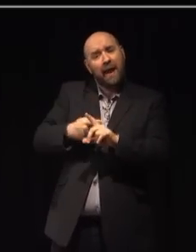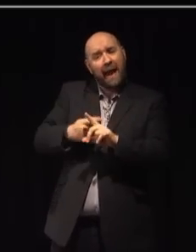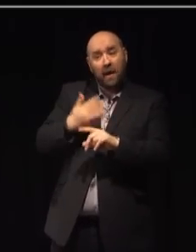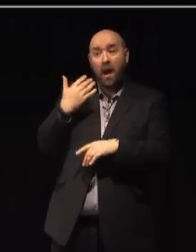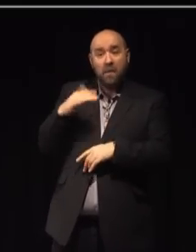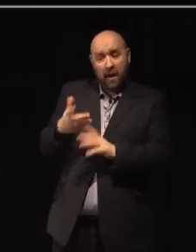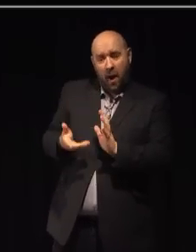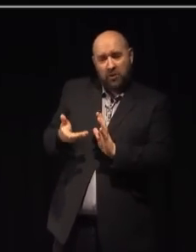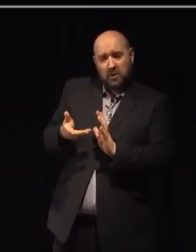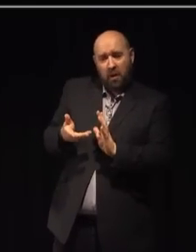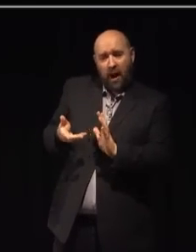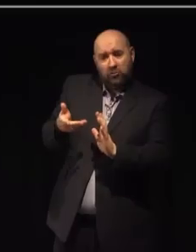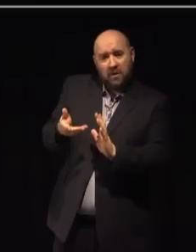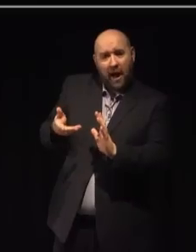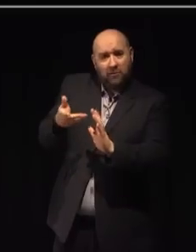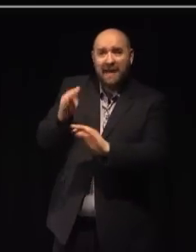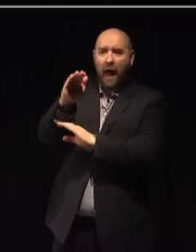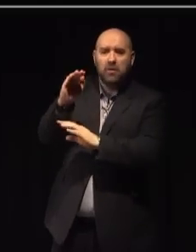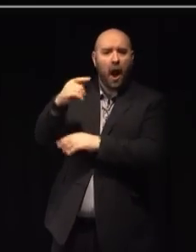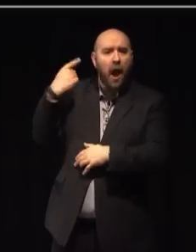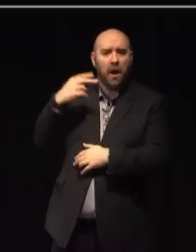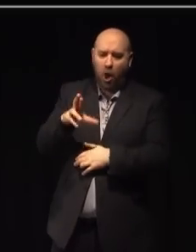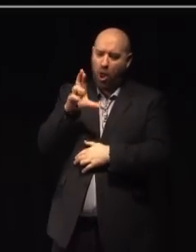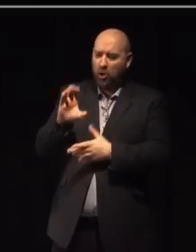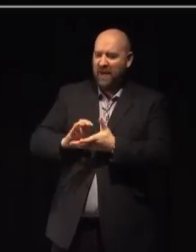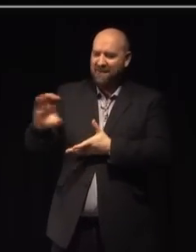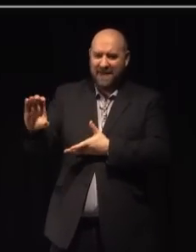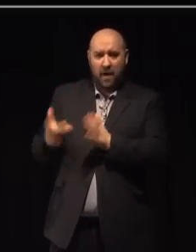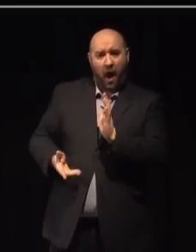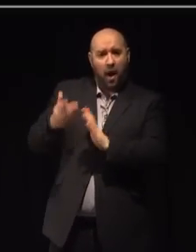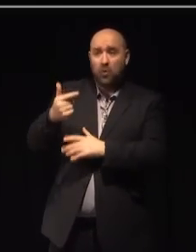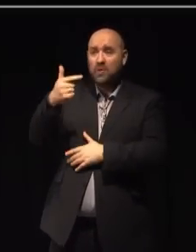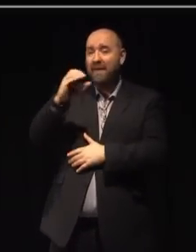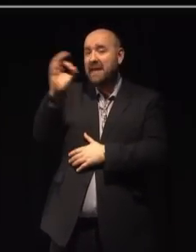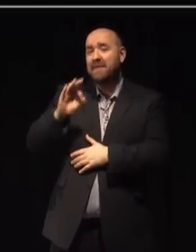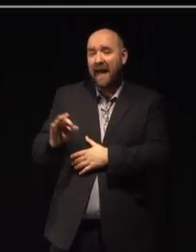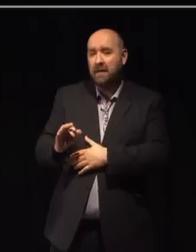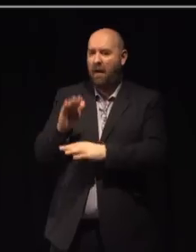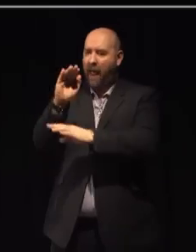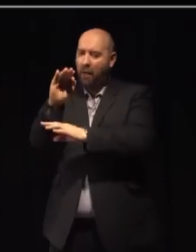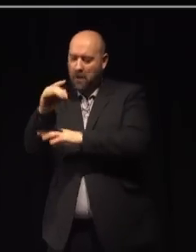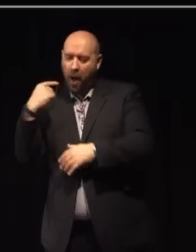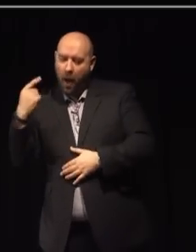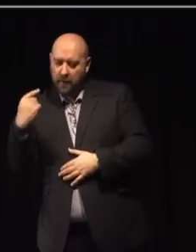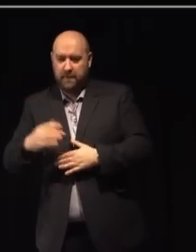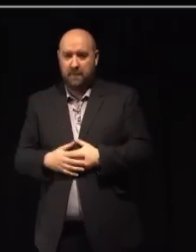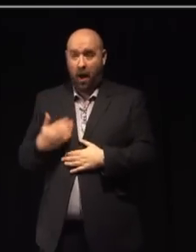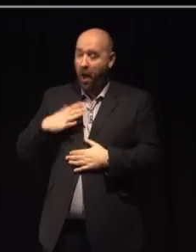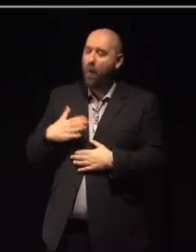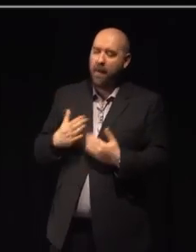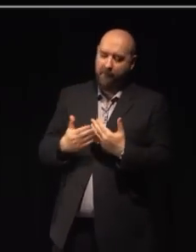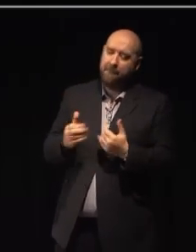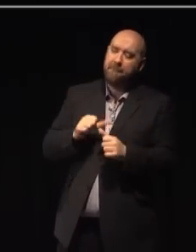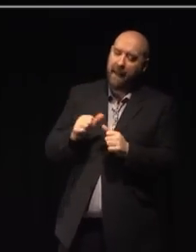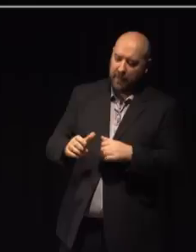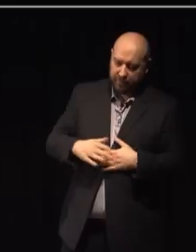investment of lottery revenue outside London up to 70%. But I want us to do better still. So by the